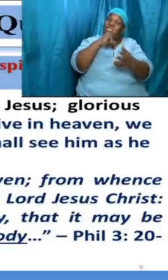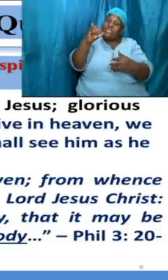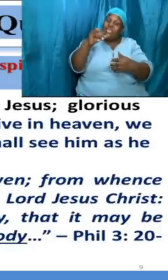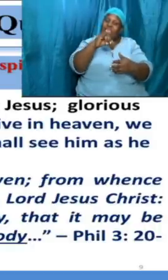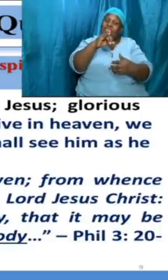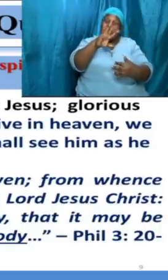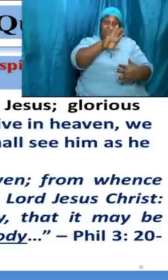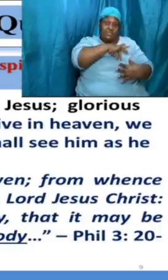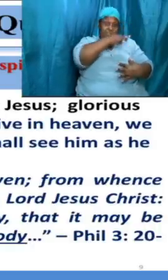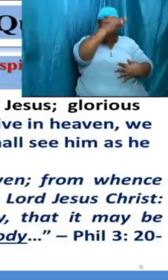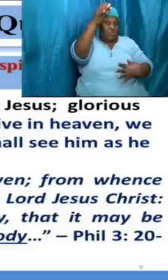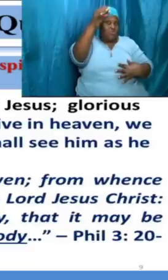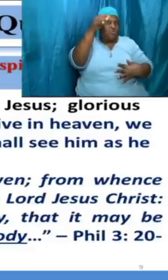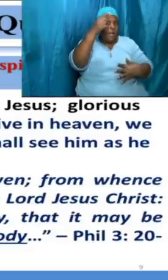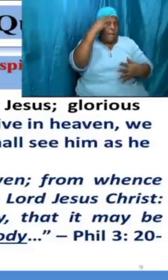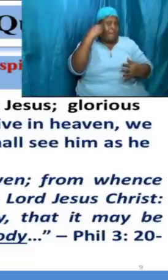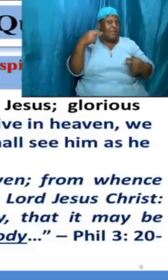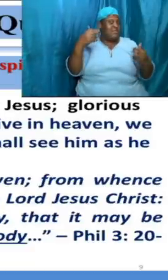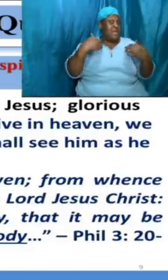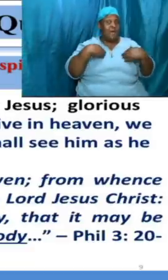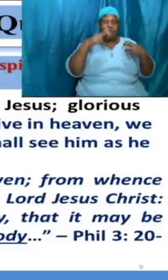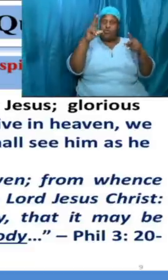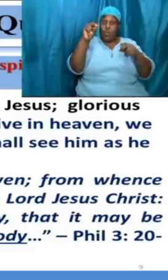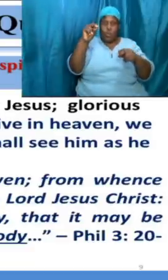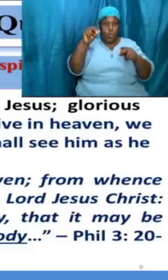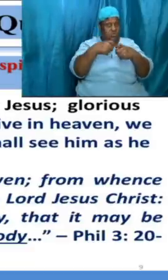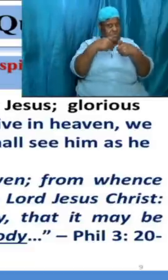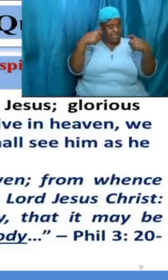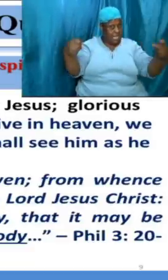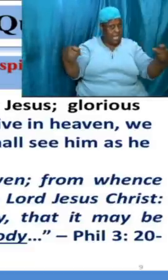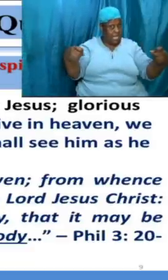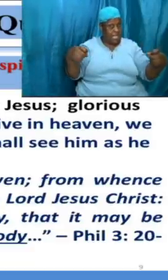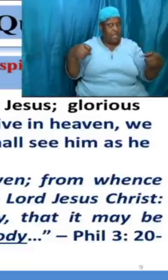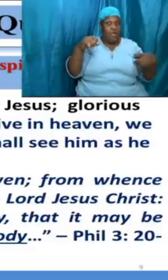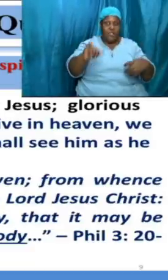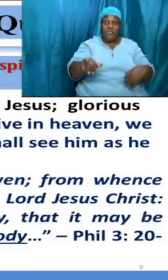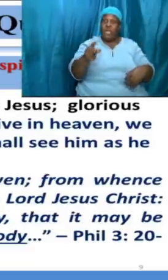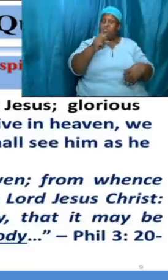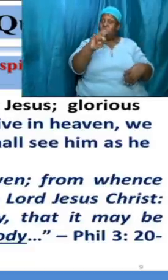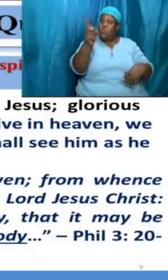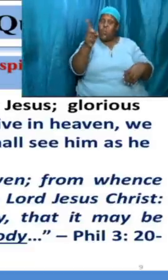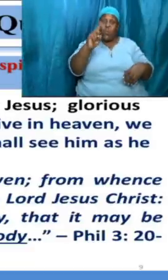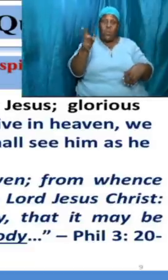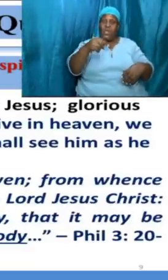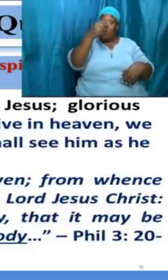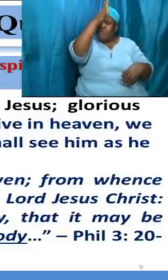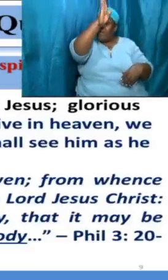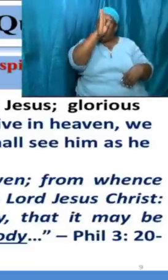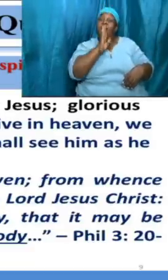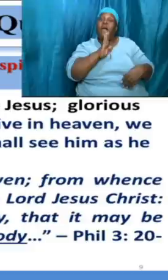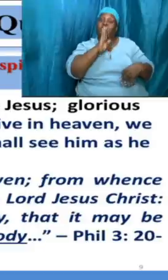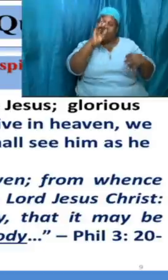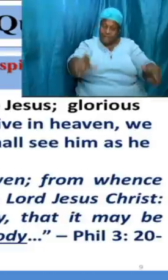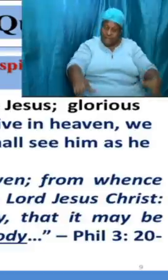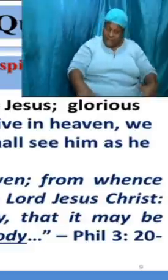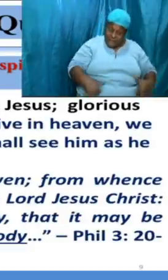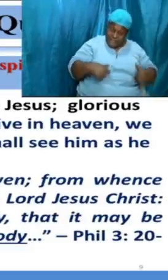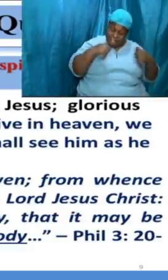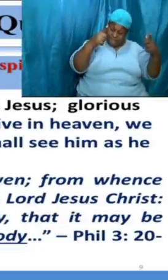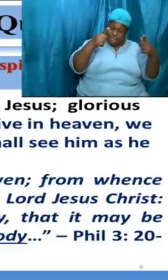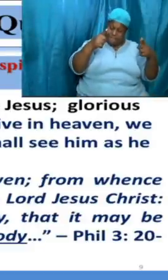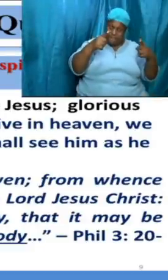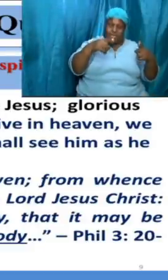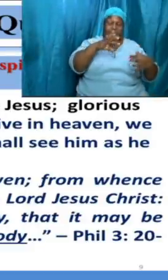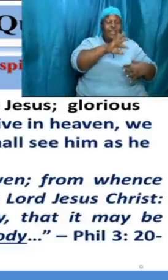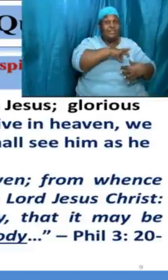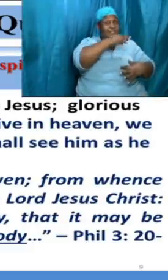sin there it is spiritual because that is where the abode of the living god it is spiritual because it is